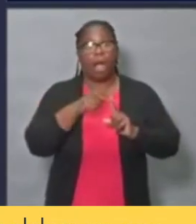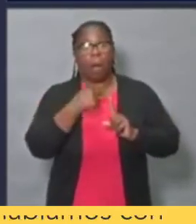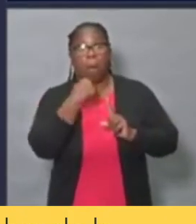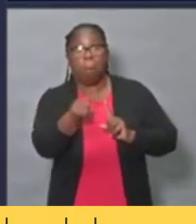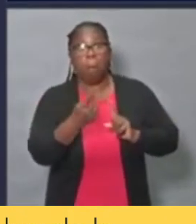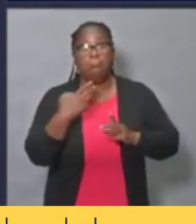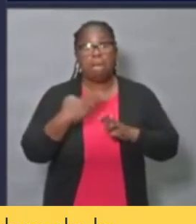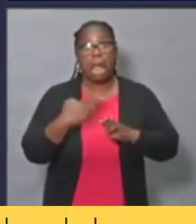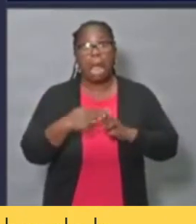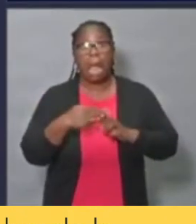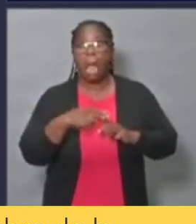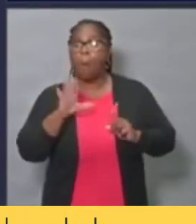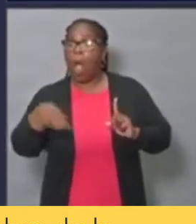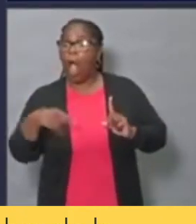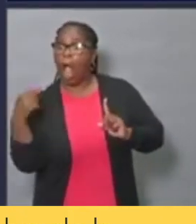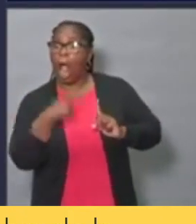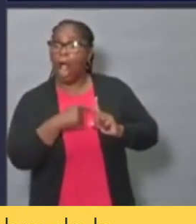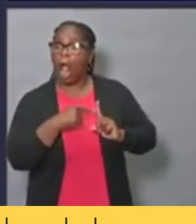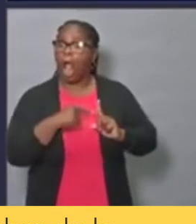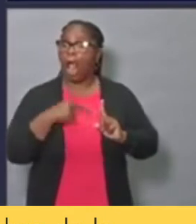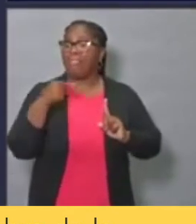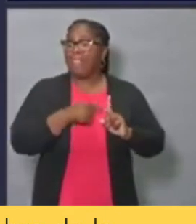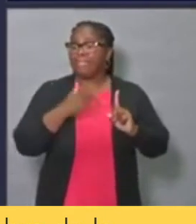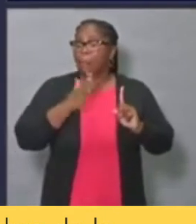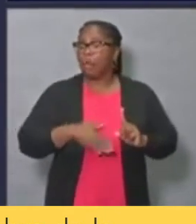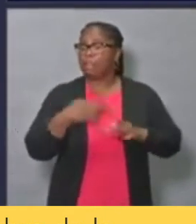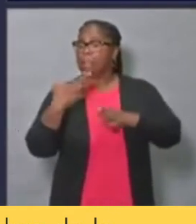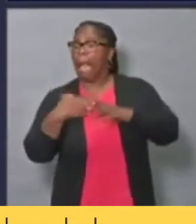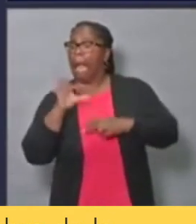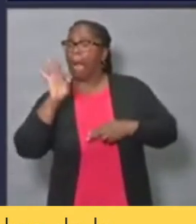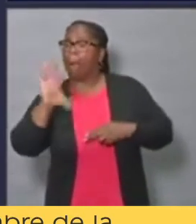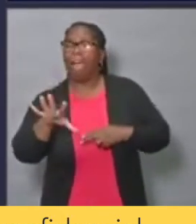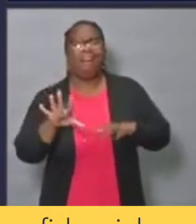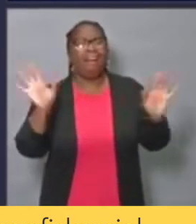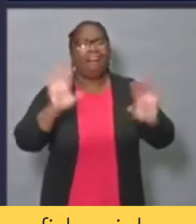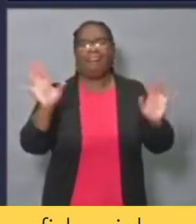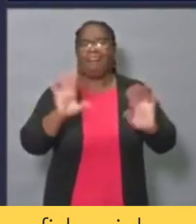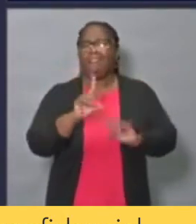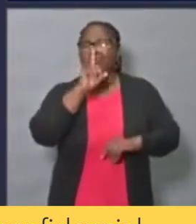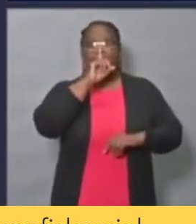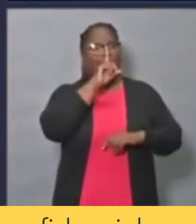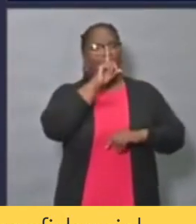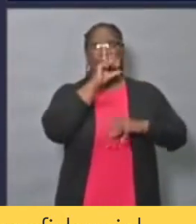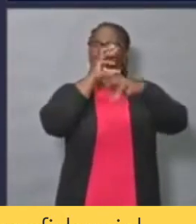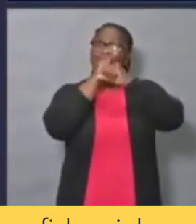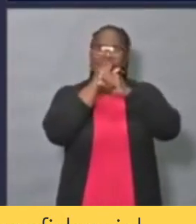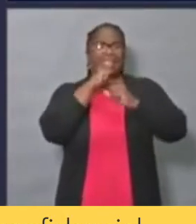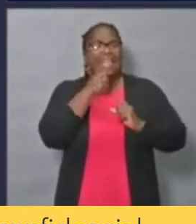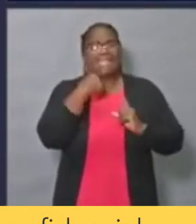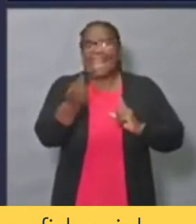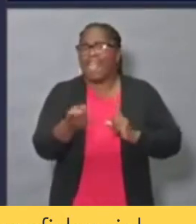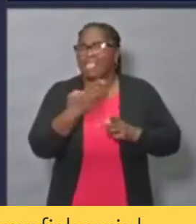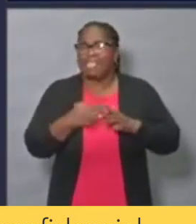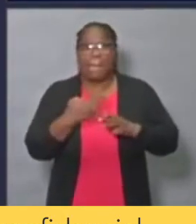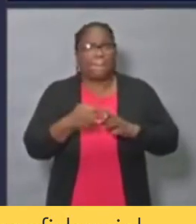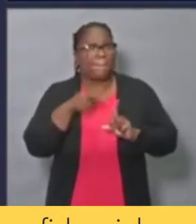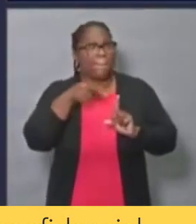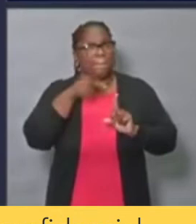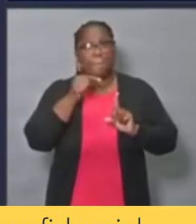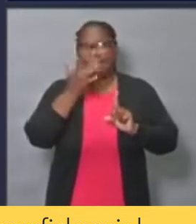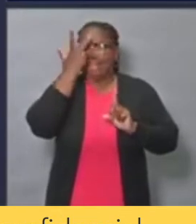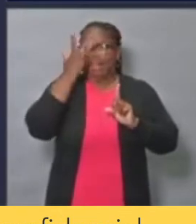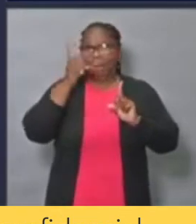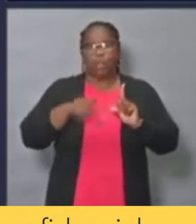close contacts, we do not let them know the name of the person who was positive because this information